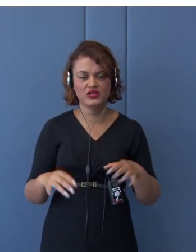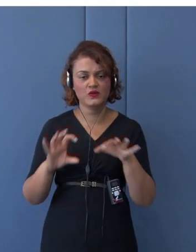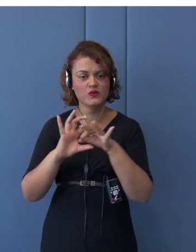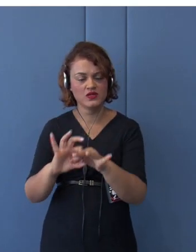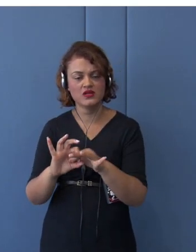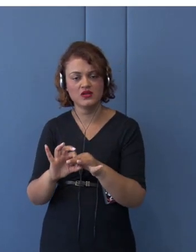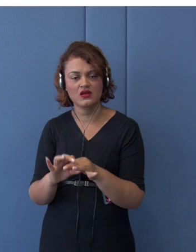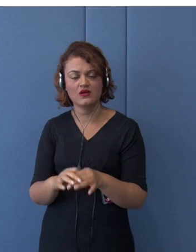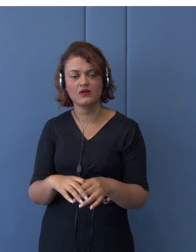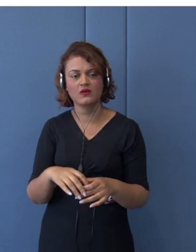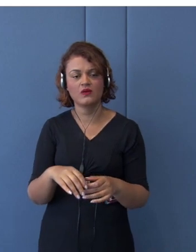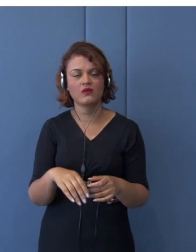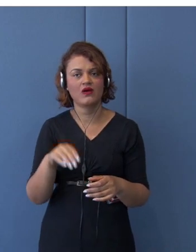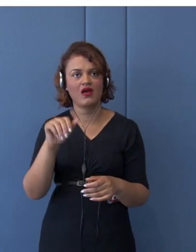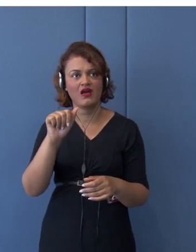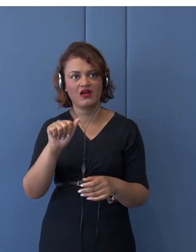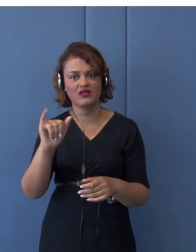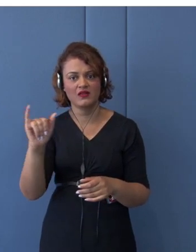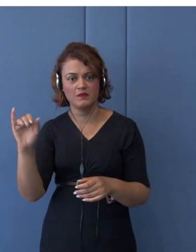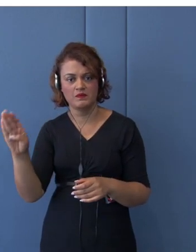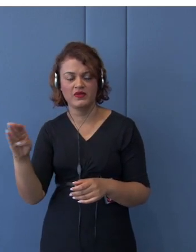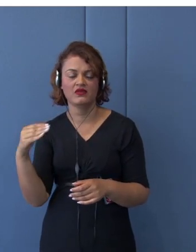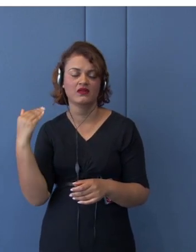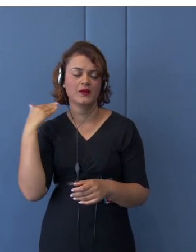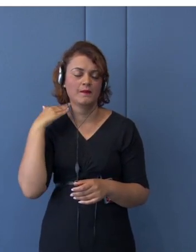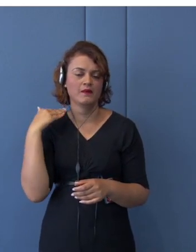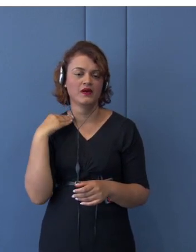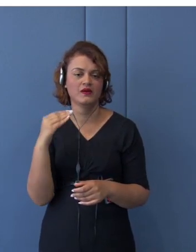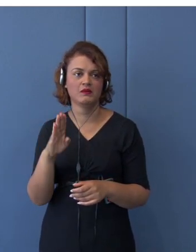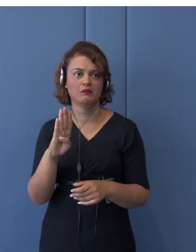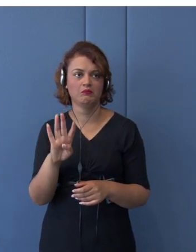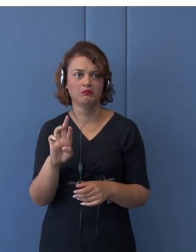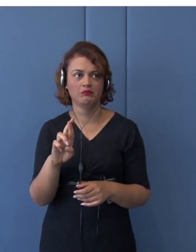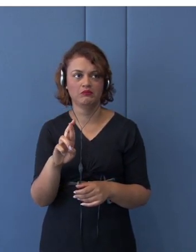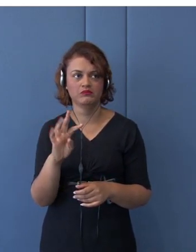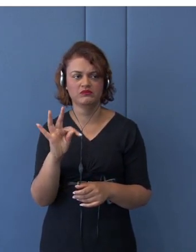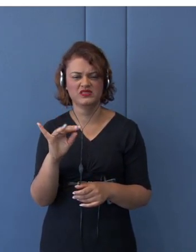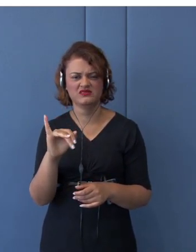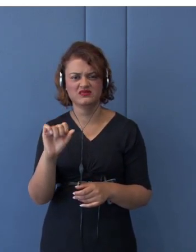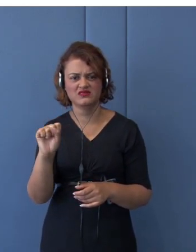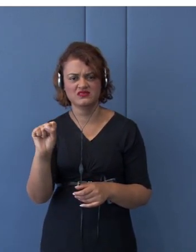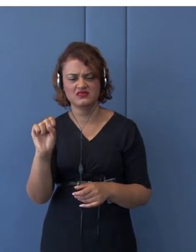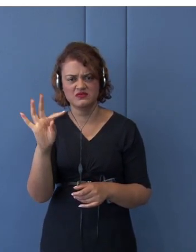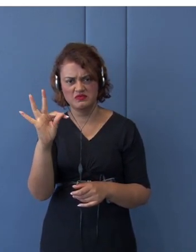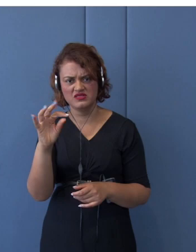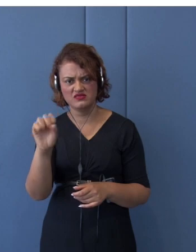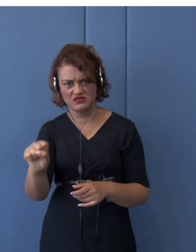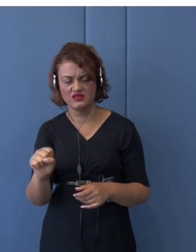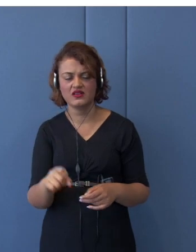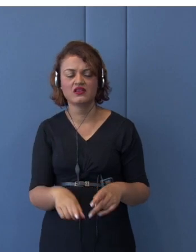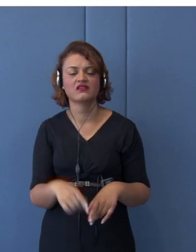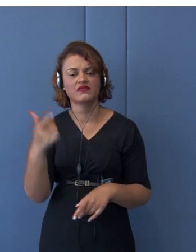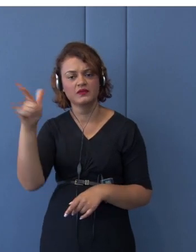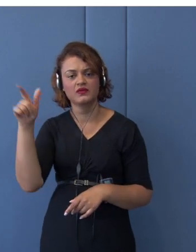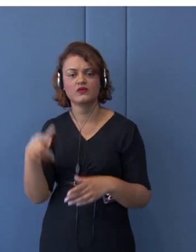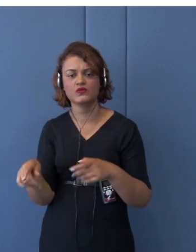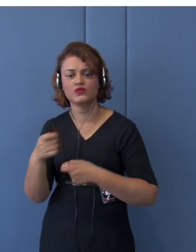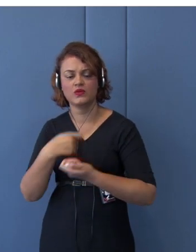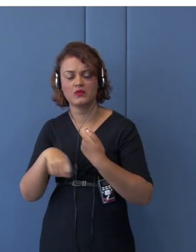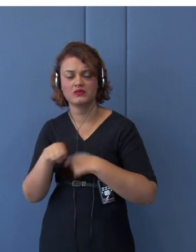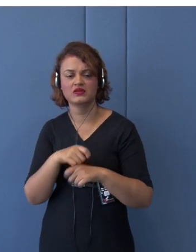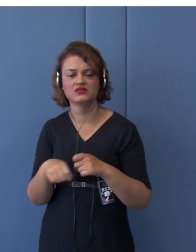So, market economy principles are to be irreversibly pushed back and diminished, if not completely